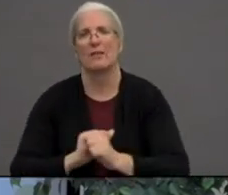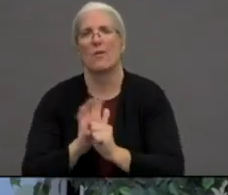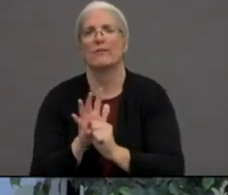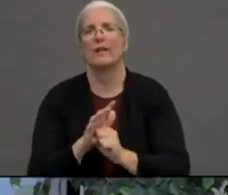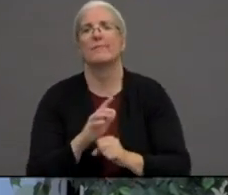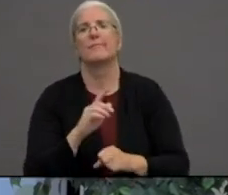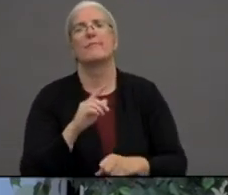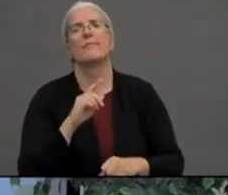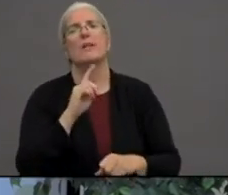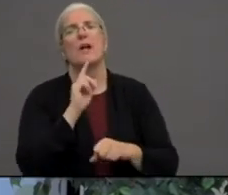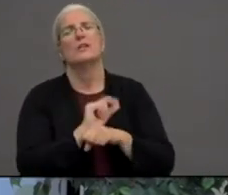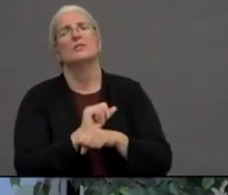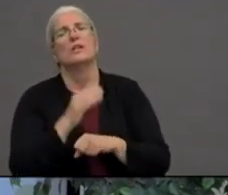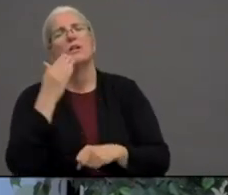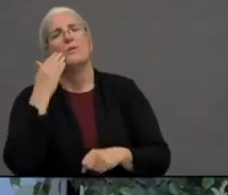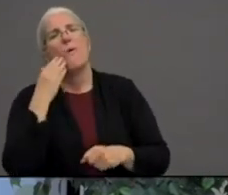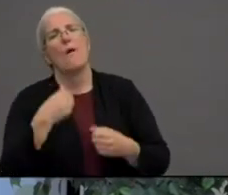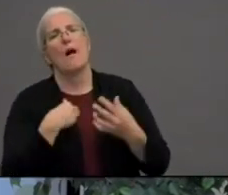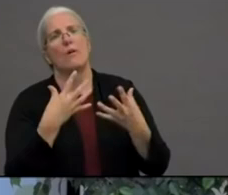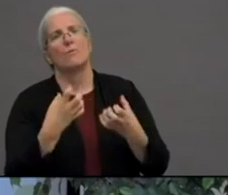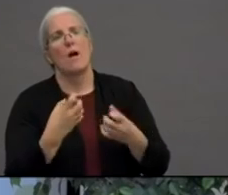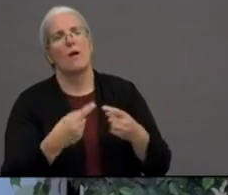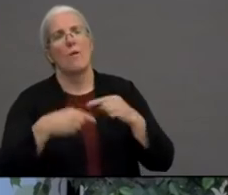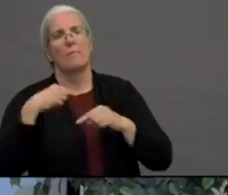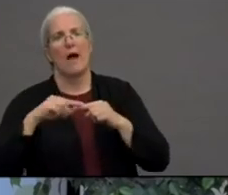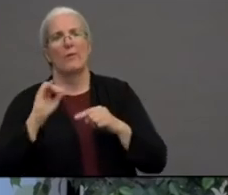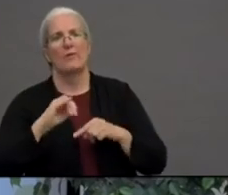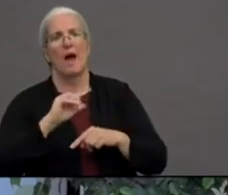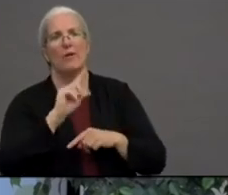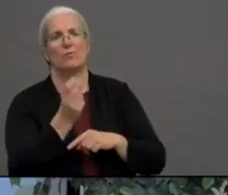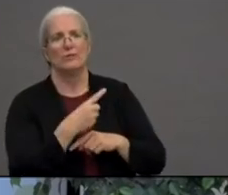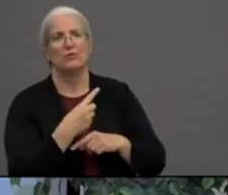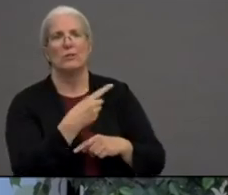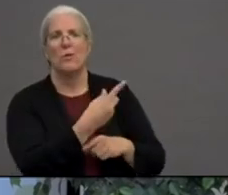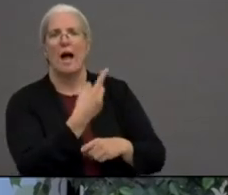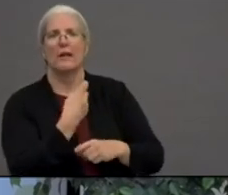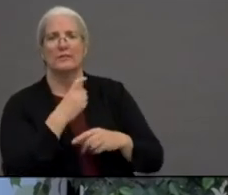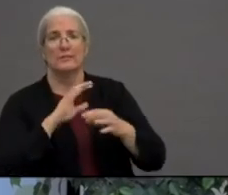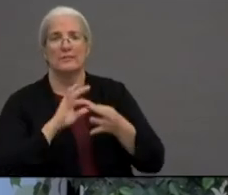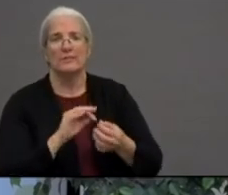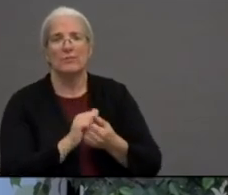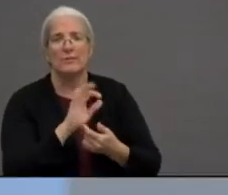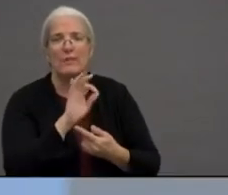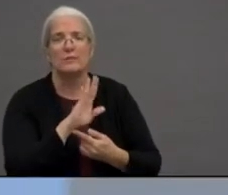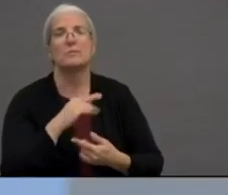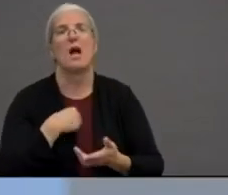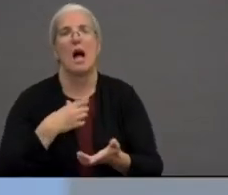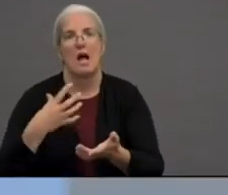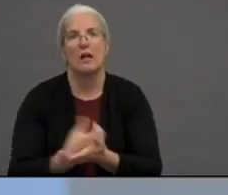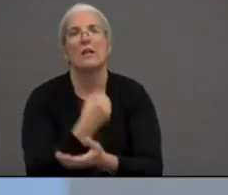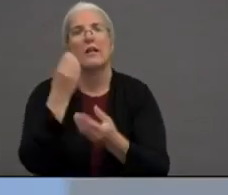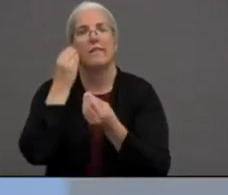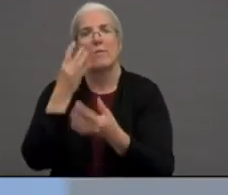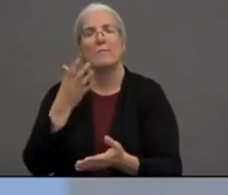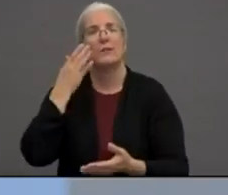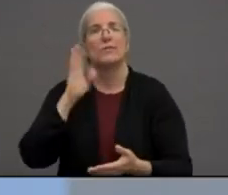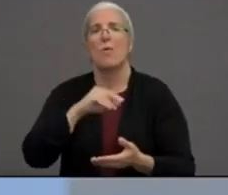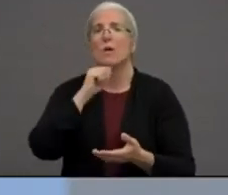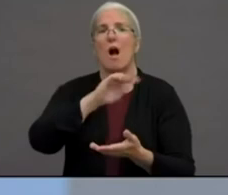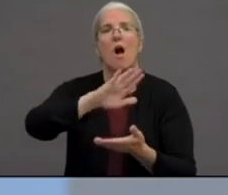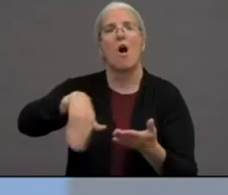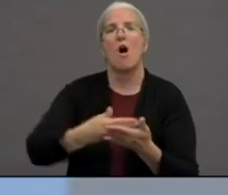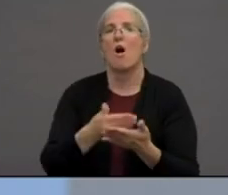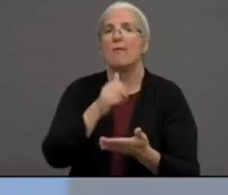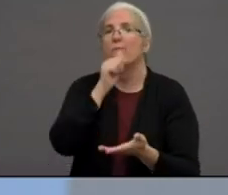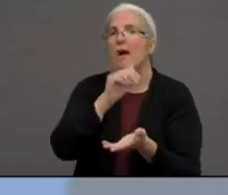that was asked on Facebook. I was able to obtain some information. So not all private schools are going back to their classroom.